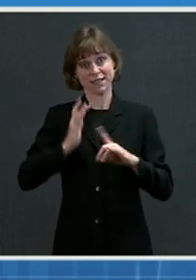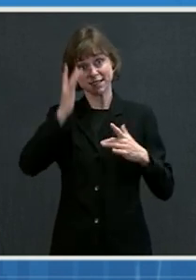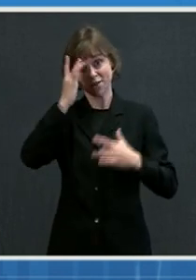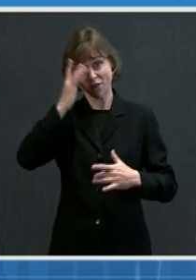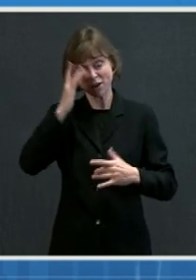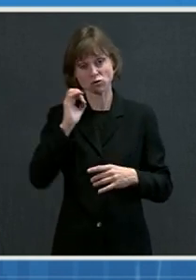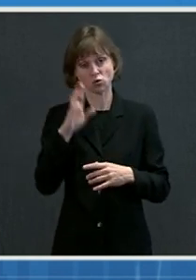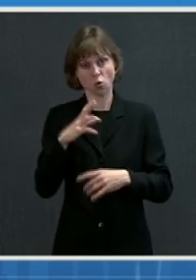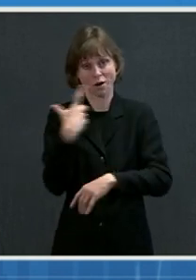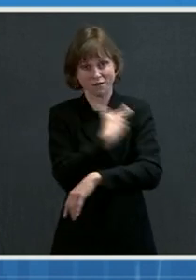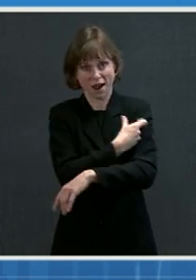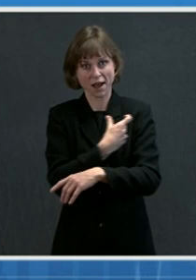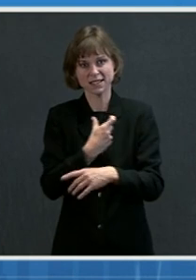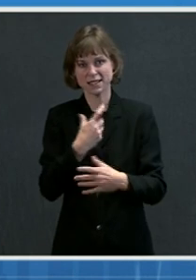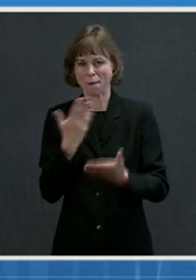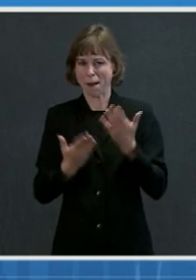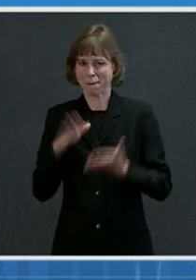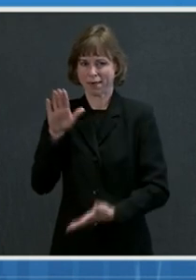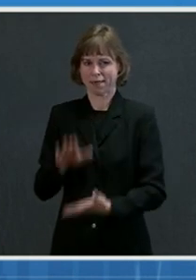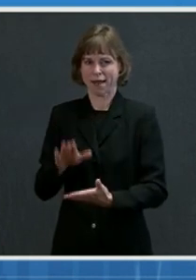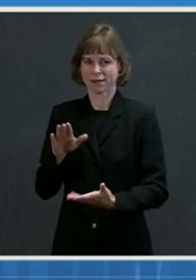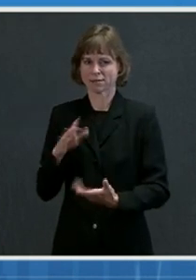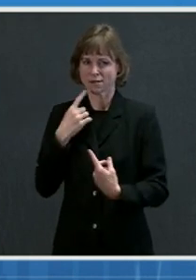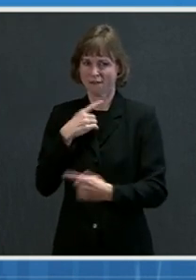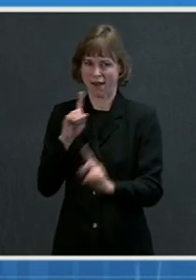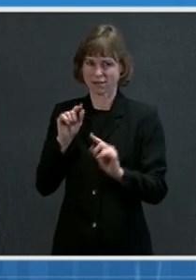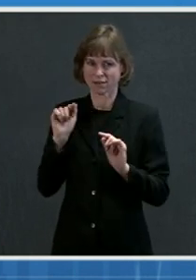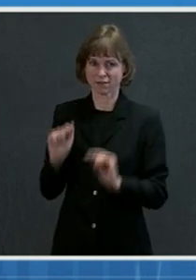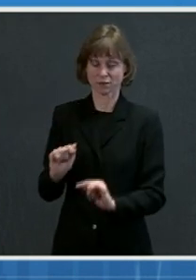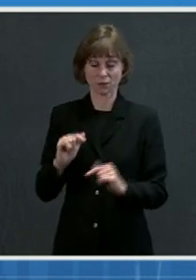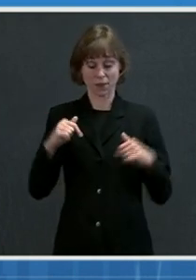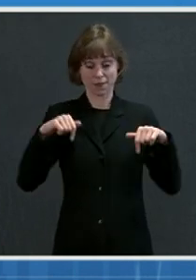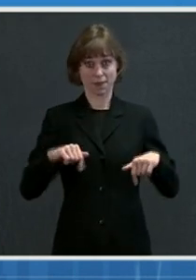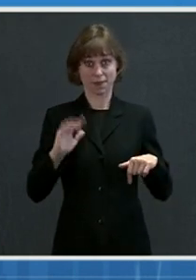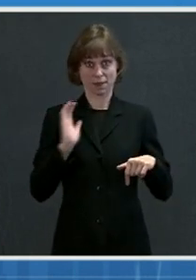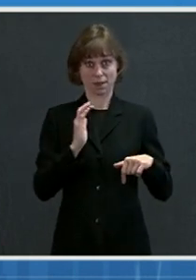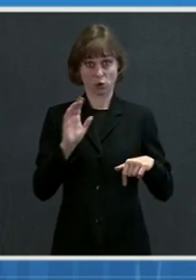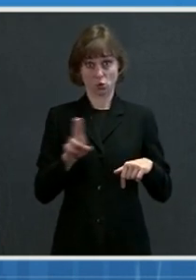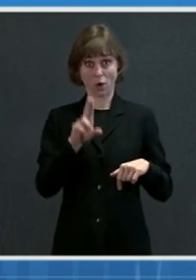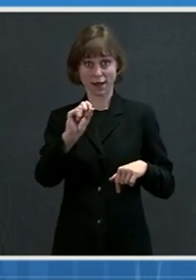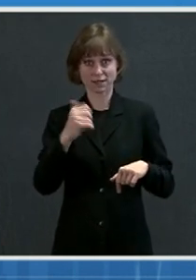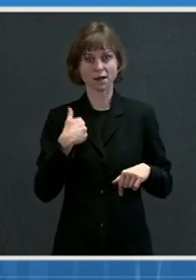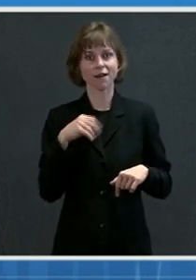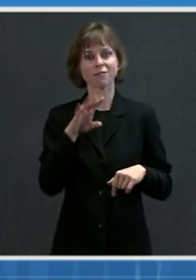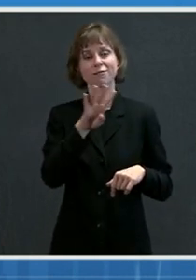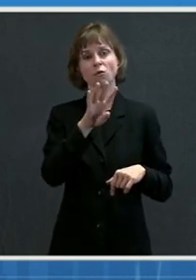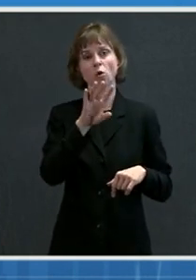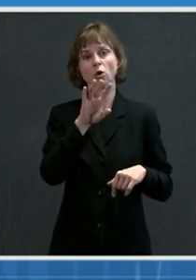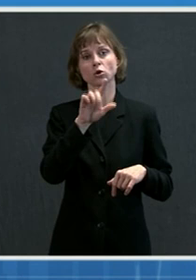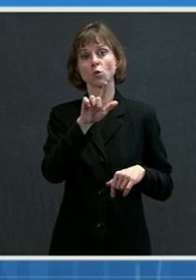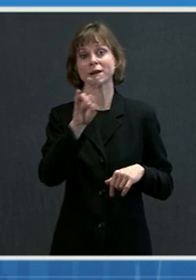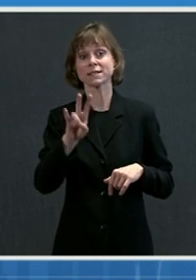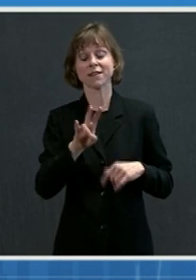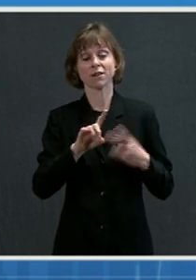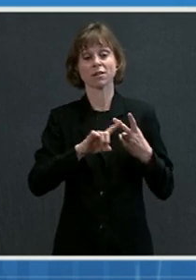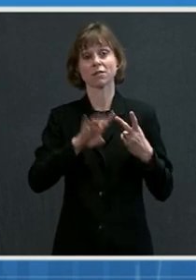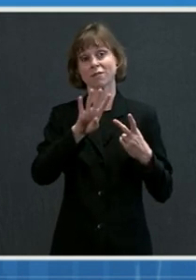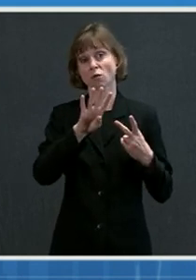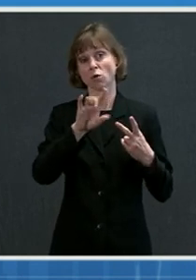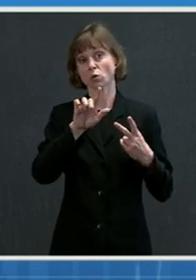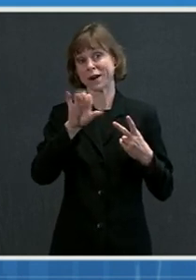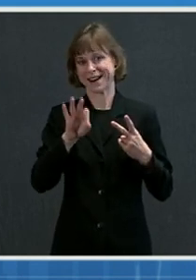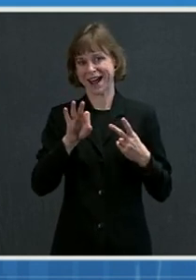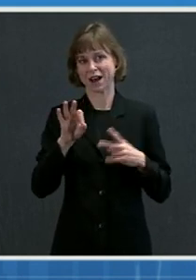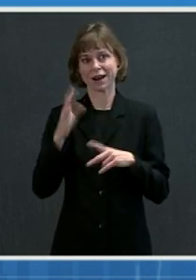or vaccine may be less effective. In our own country, we have the 427-429 California variants